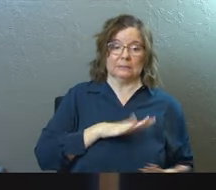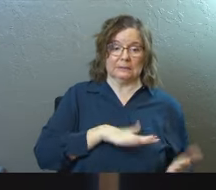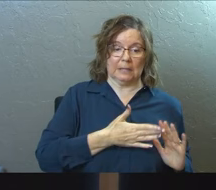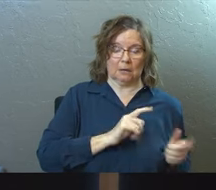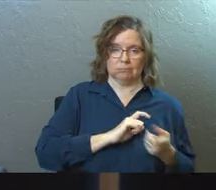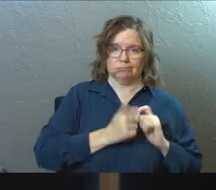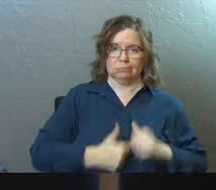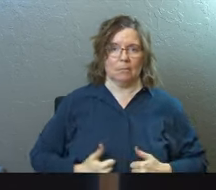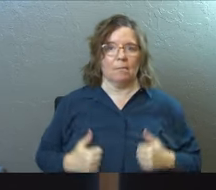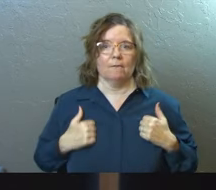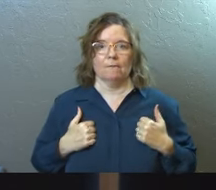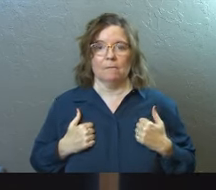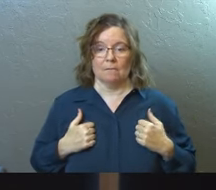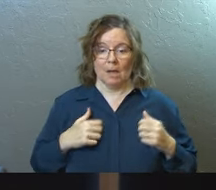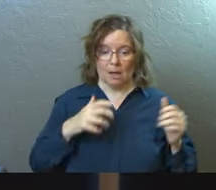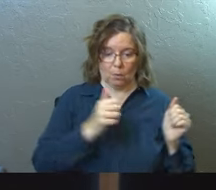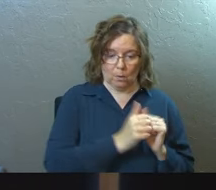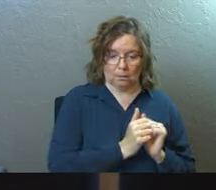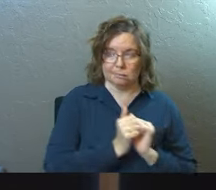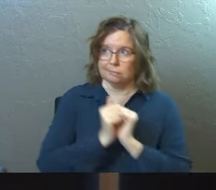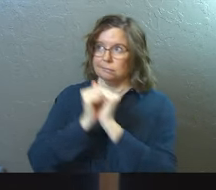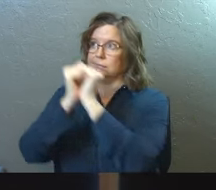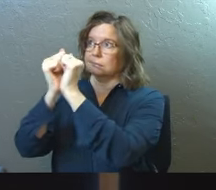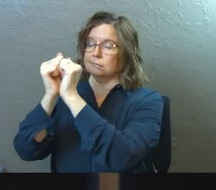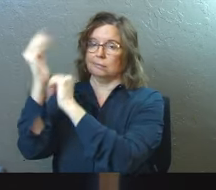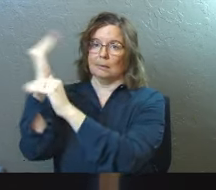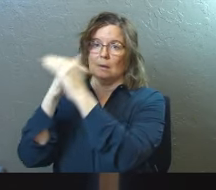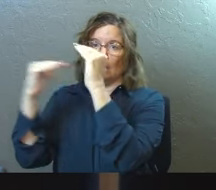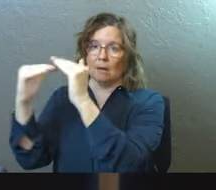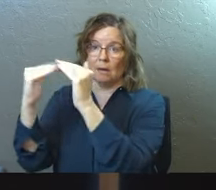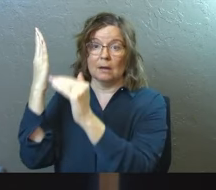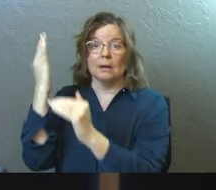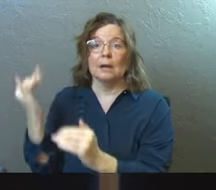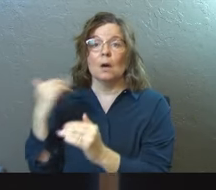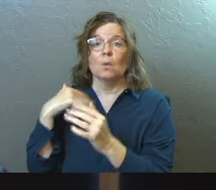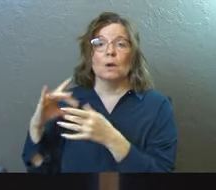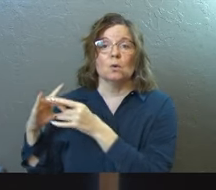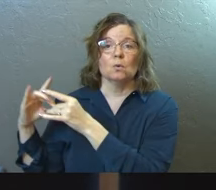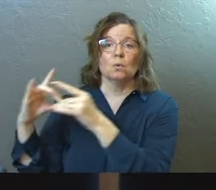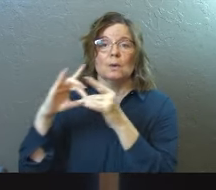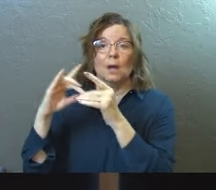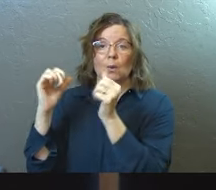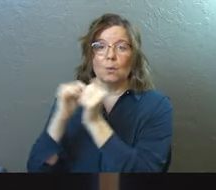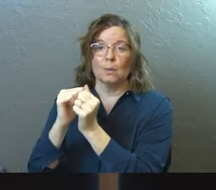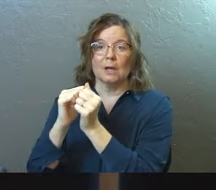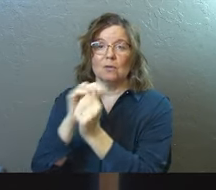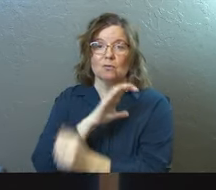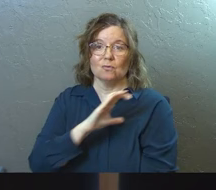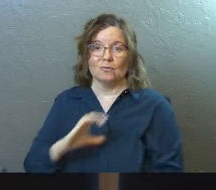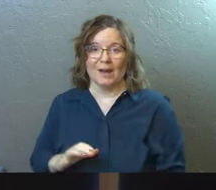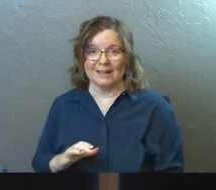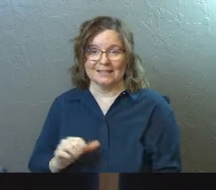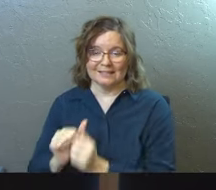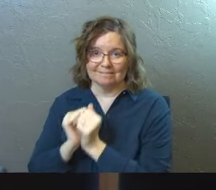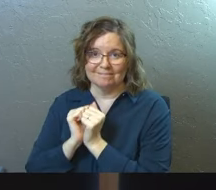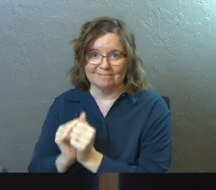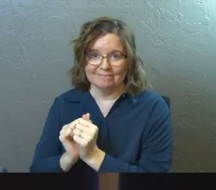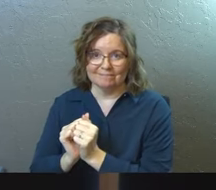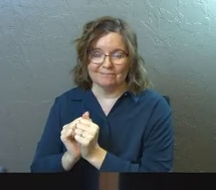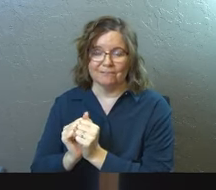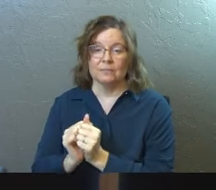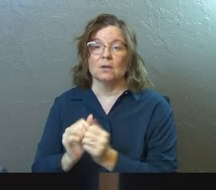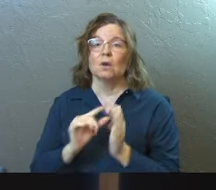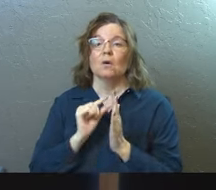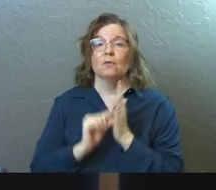seated us with him in the heavenly realms because we are united in Christ or with Christ. And so verse